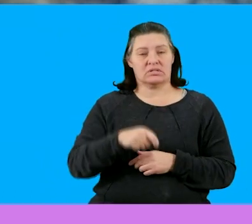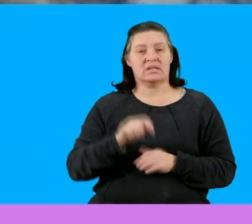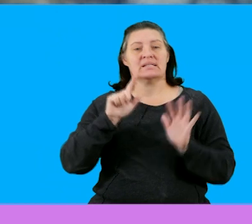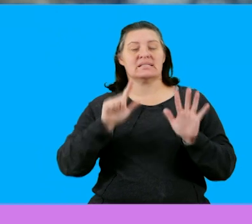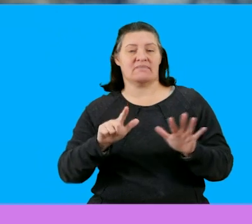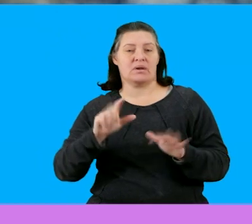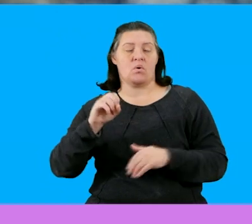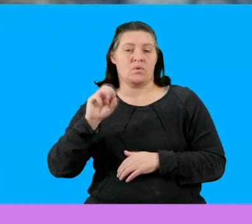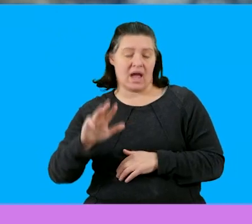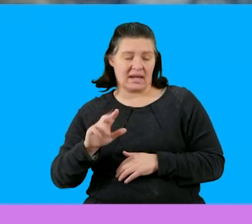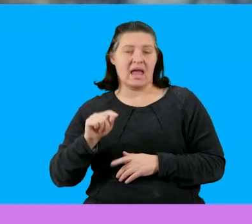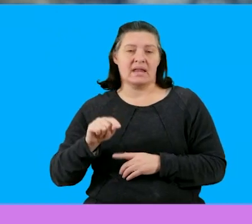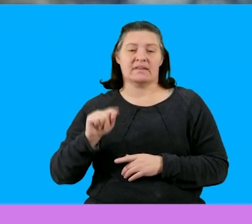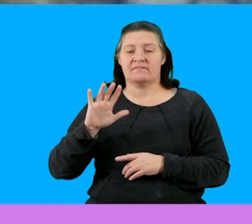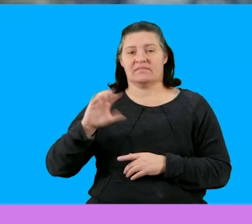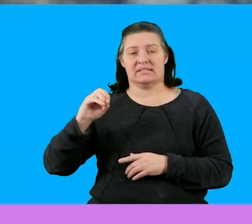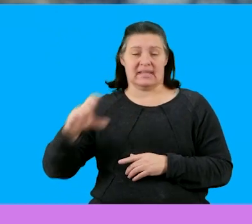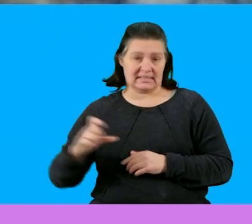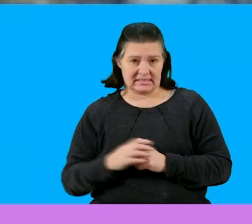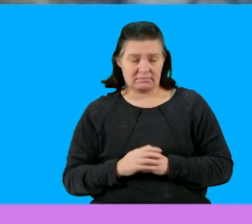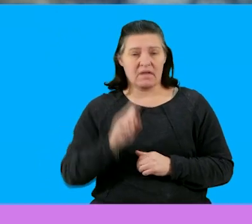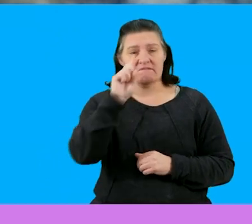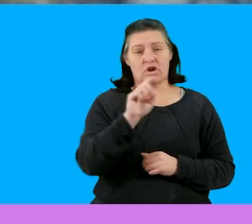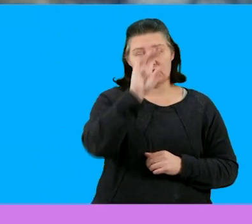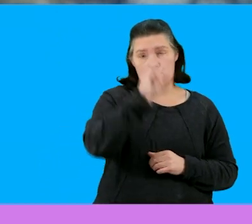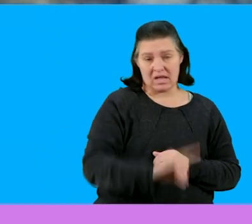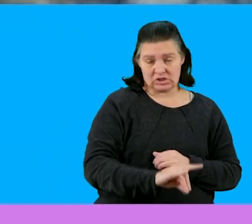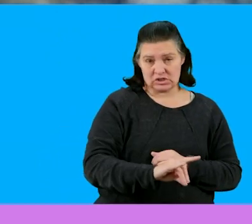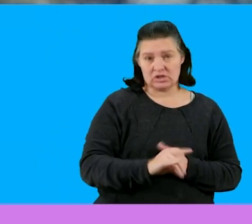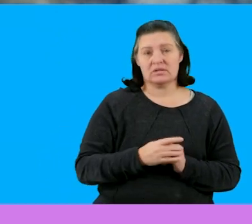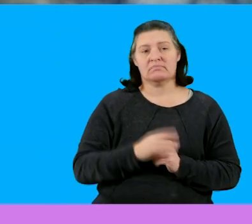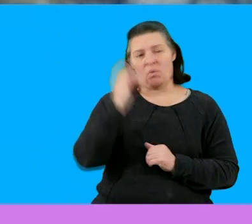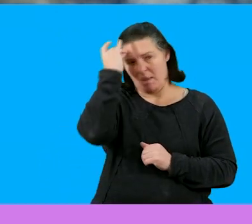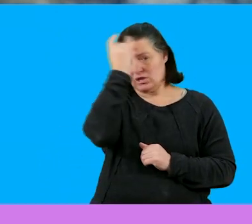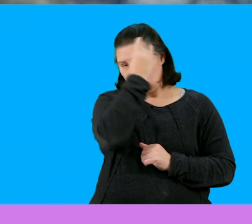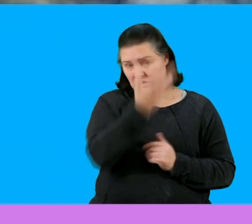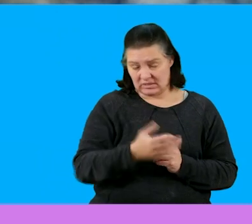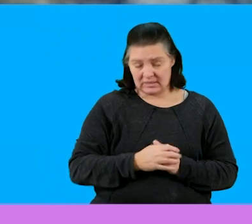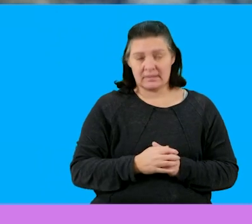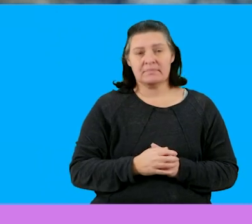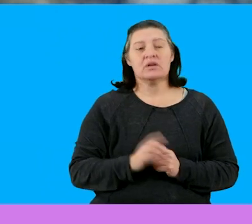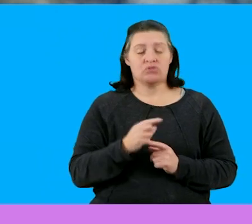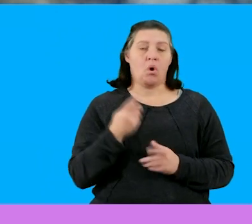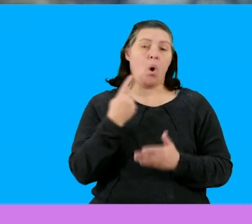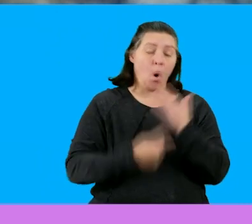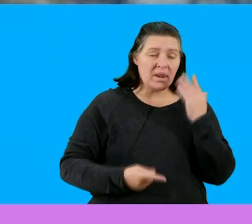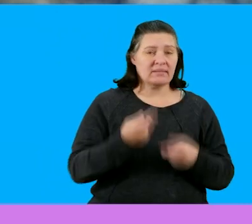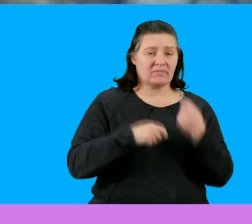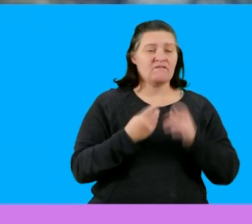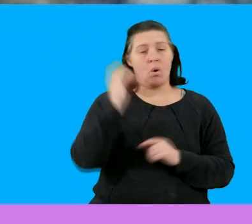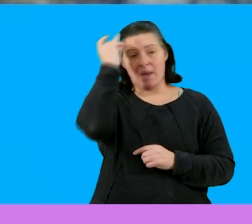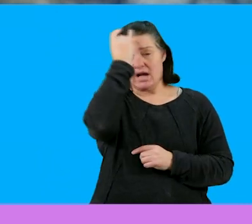seven hundred and nine and fifty cents so that was on the 1st of March and that was opening balance the only transactions